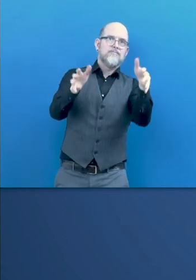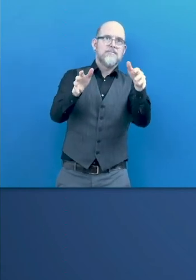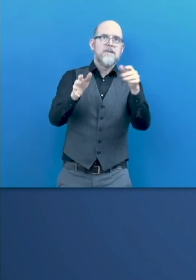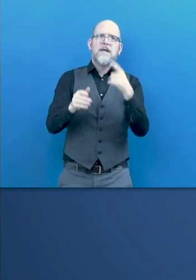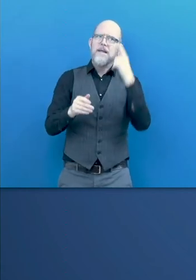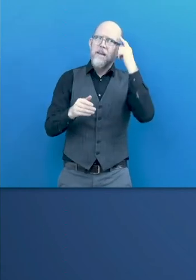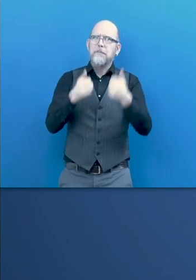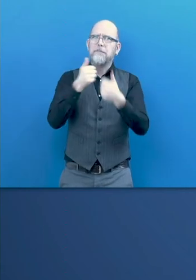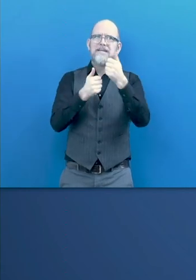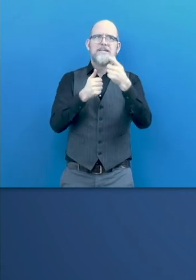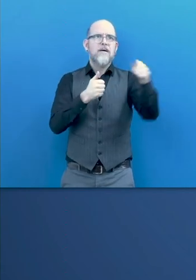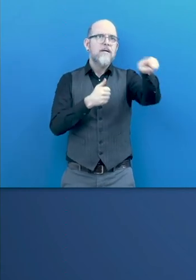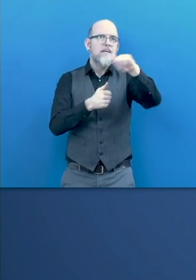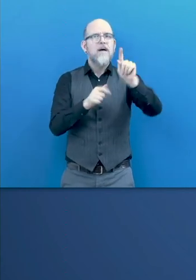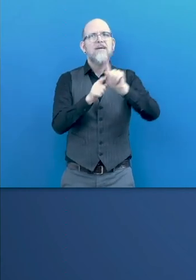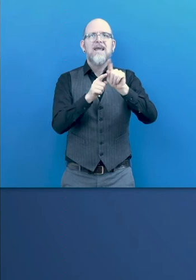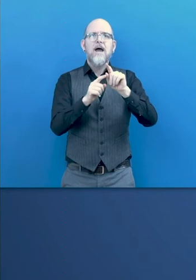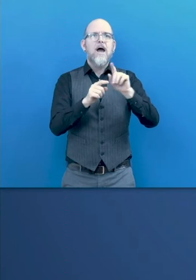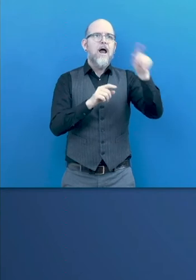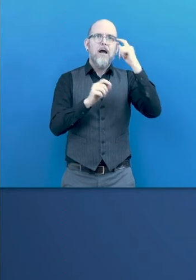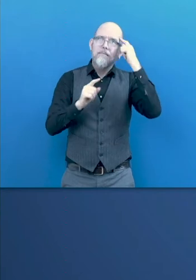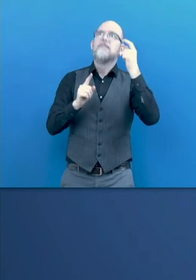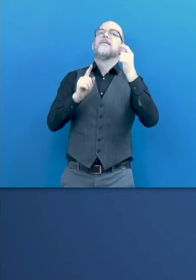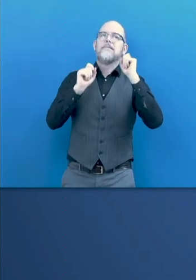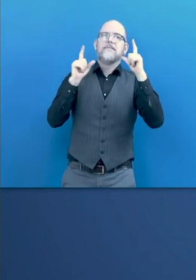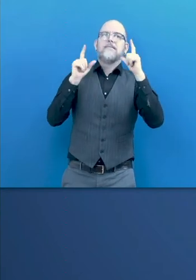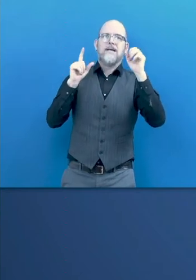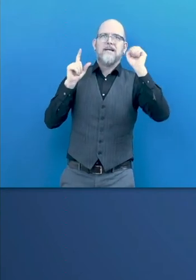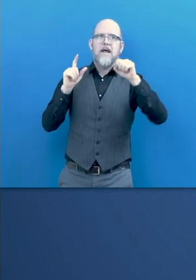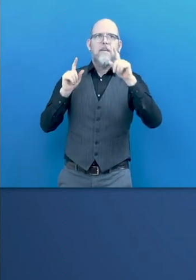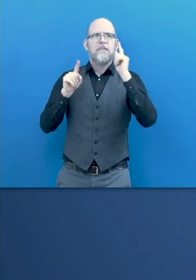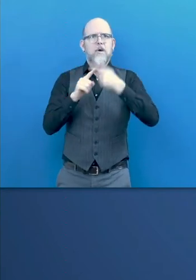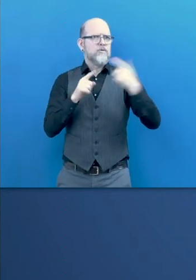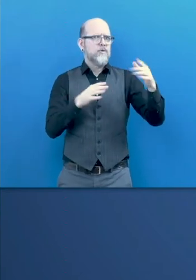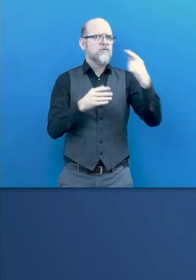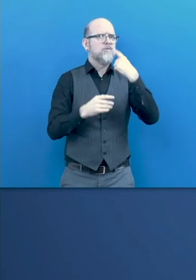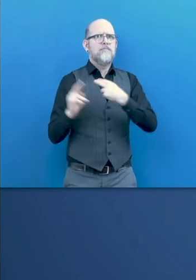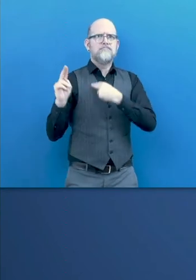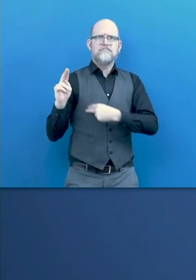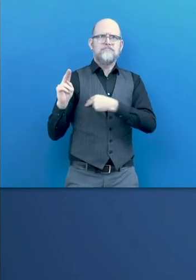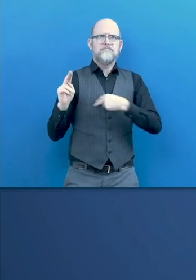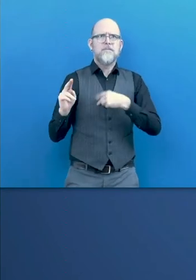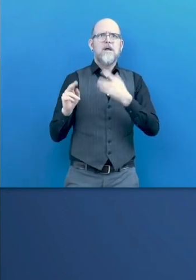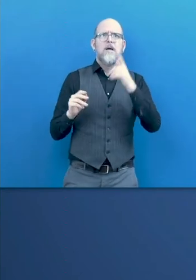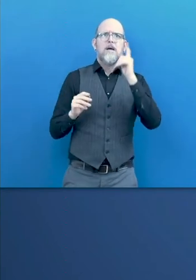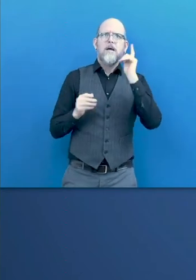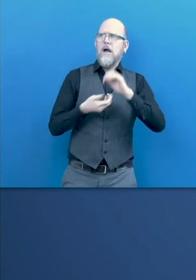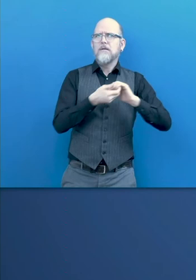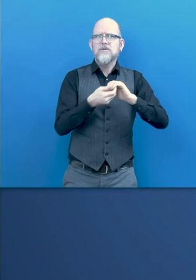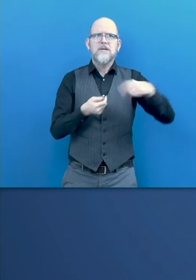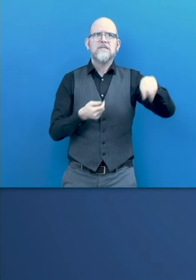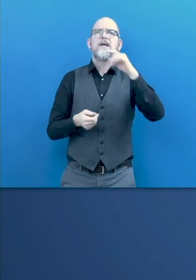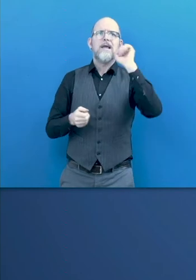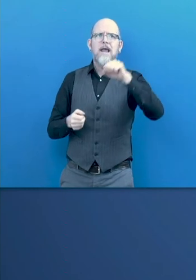response for all. Our commitment to social justice and to the Agenda 2030 commitment to leave no one